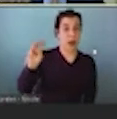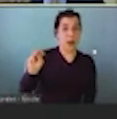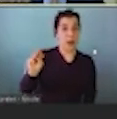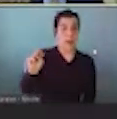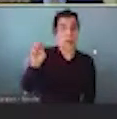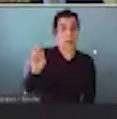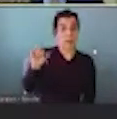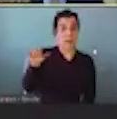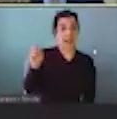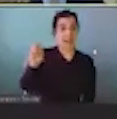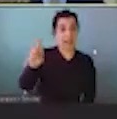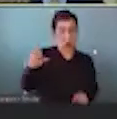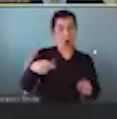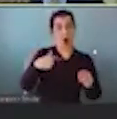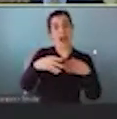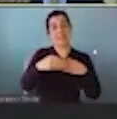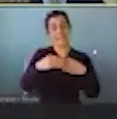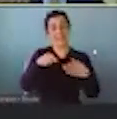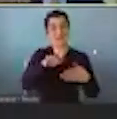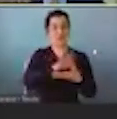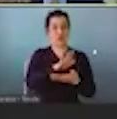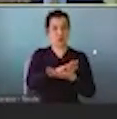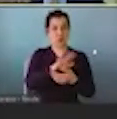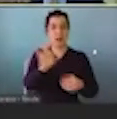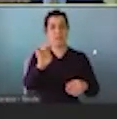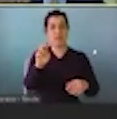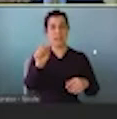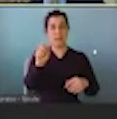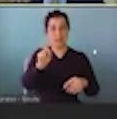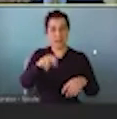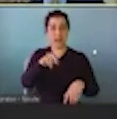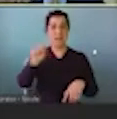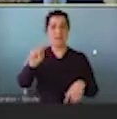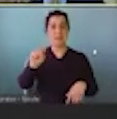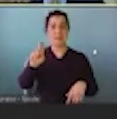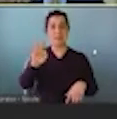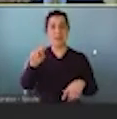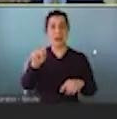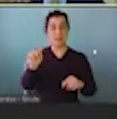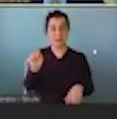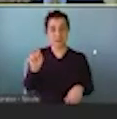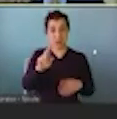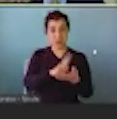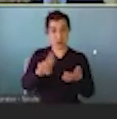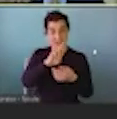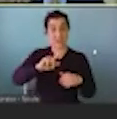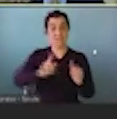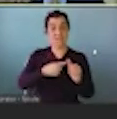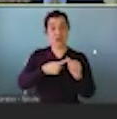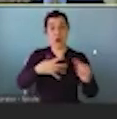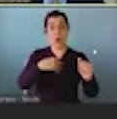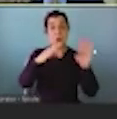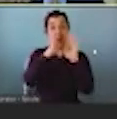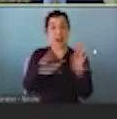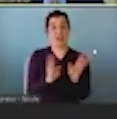that I now lead at Tufts University, helped organize the first and still only White House Conference on Food, Nutrition and Health. This was